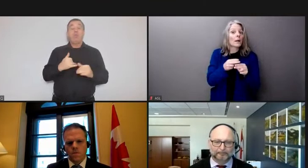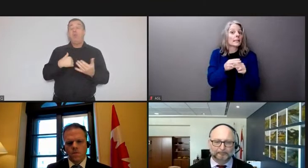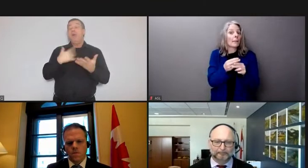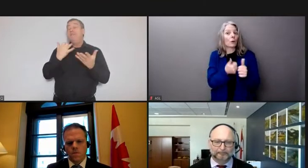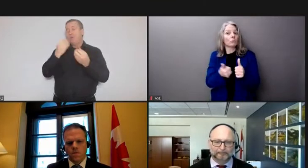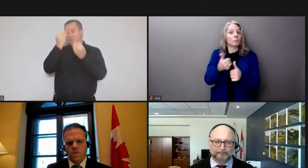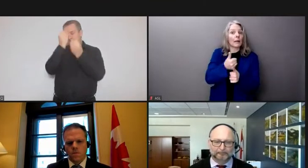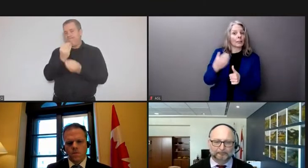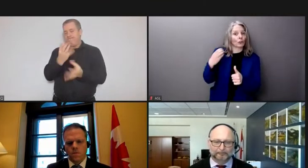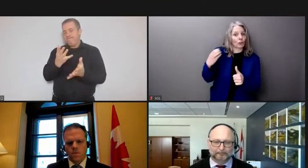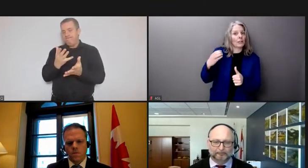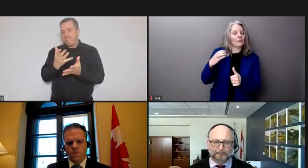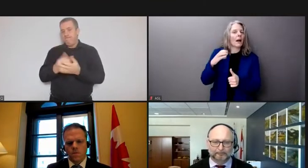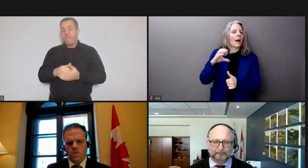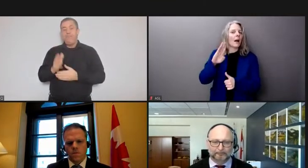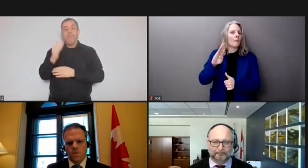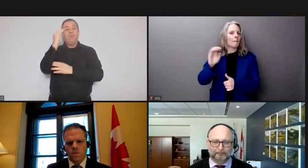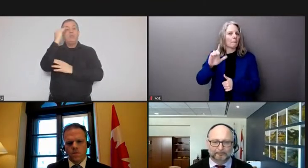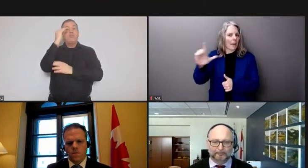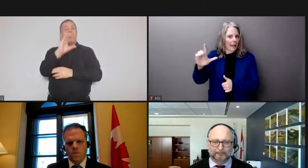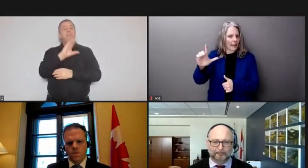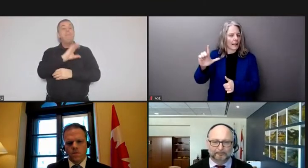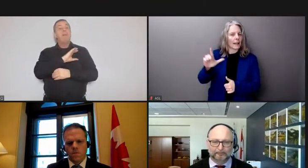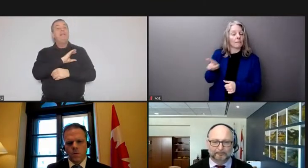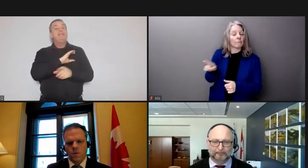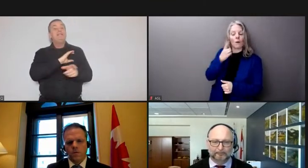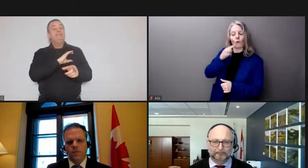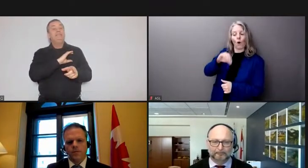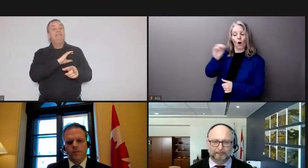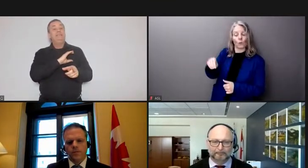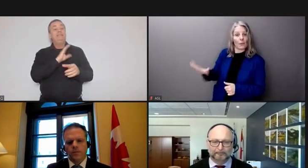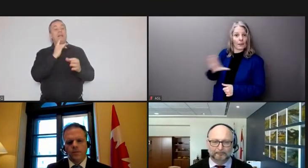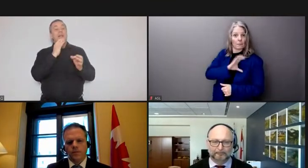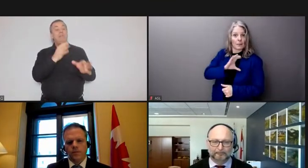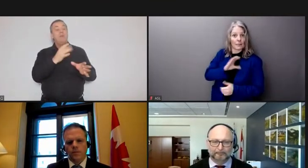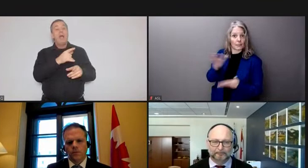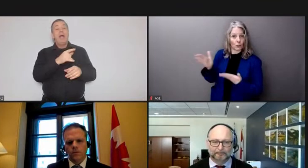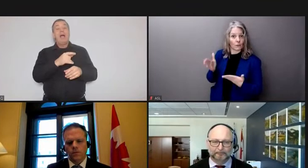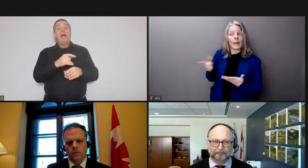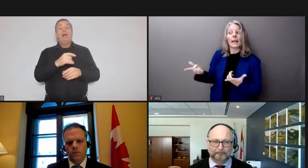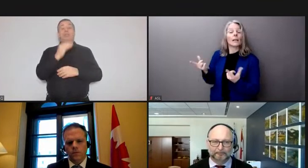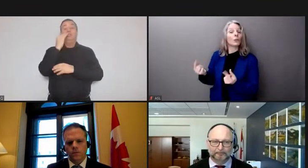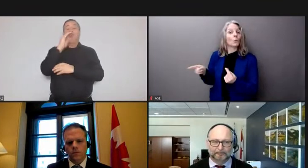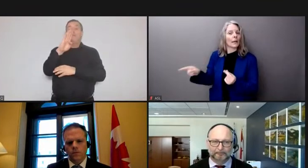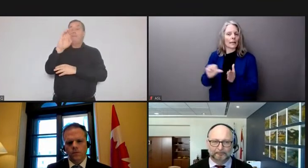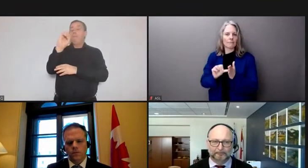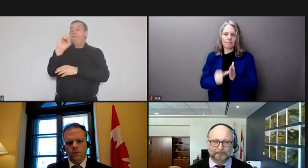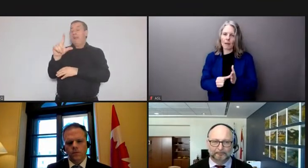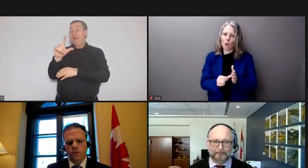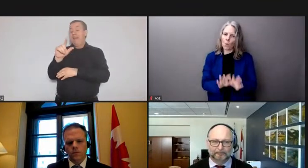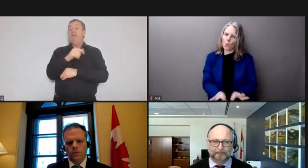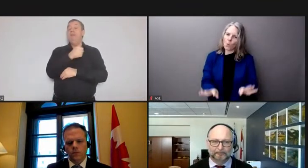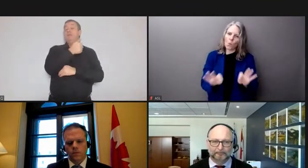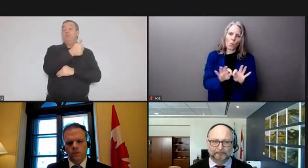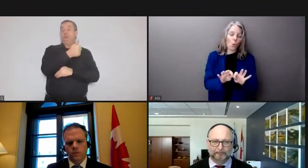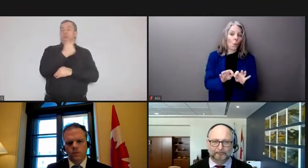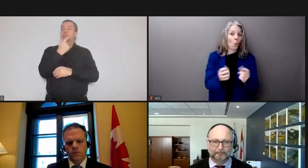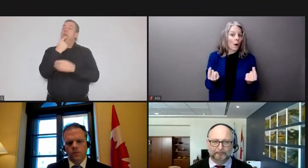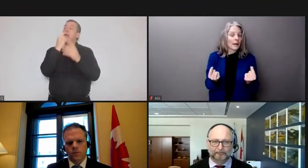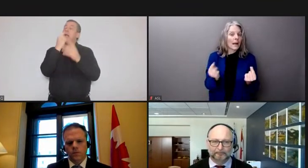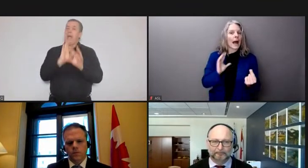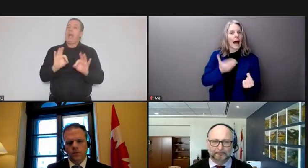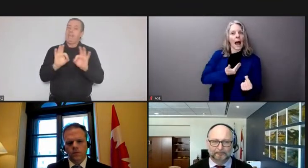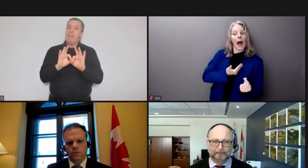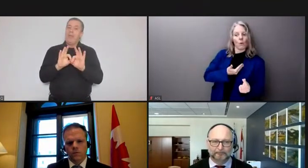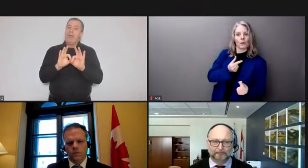police service chief bell specifically stressed the importance and the utility of our government's invocation of